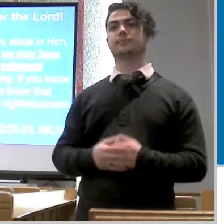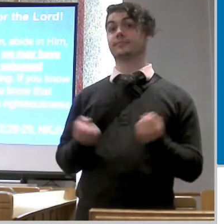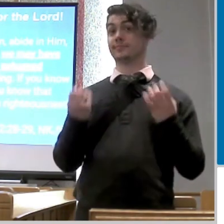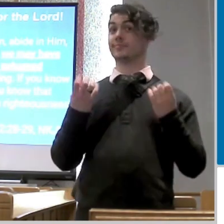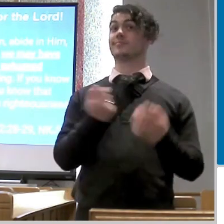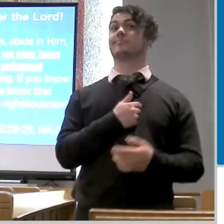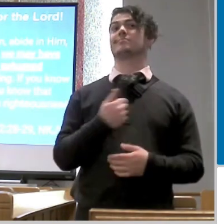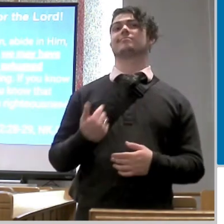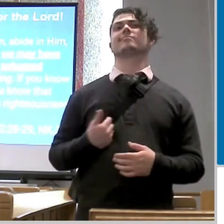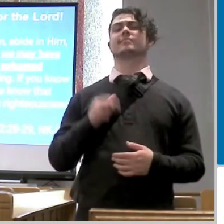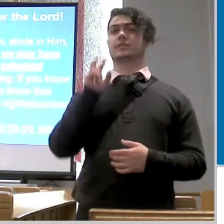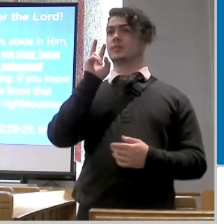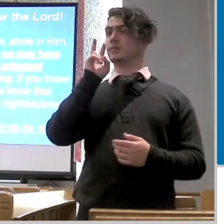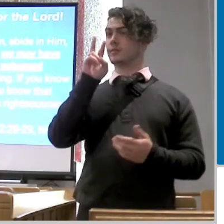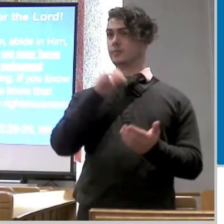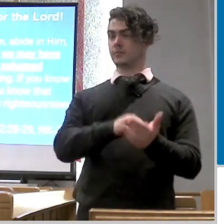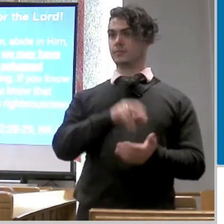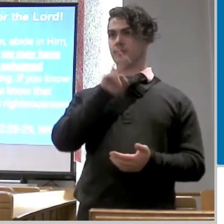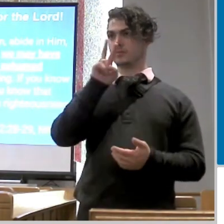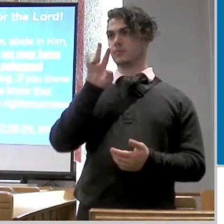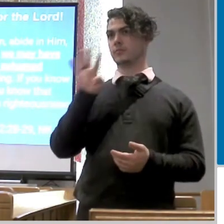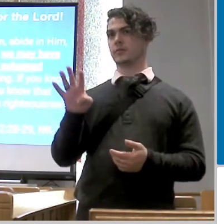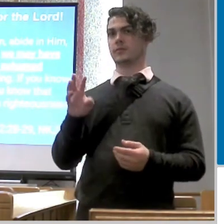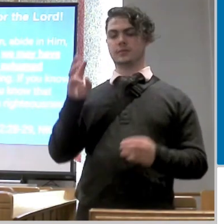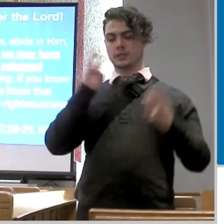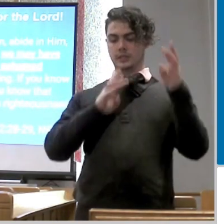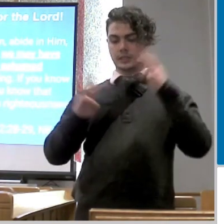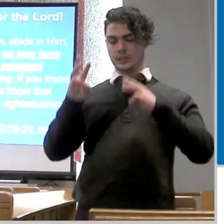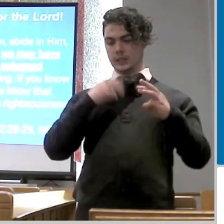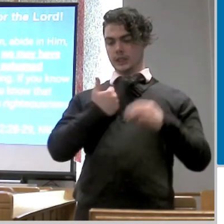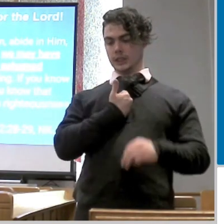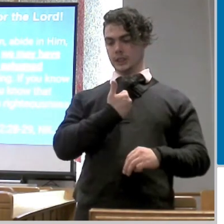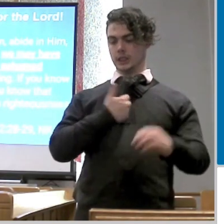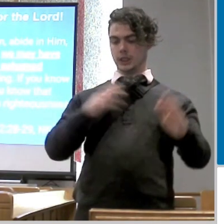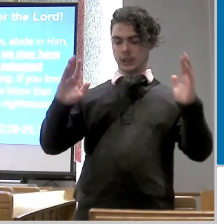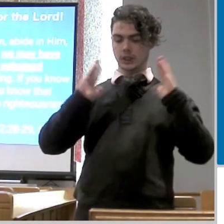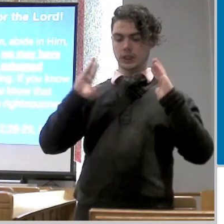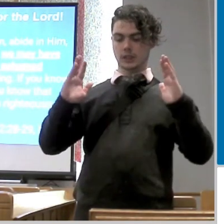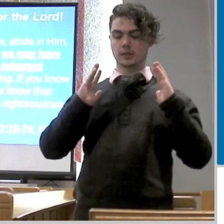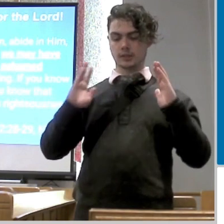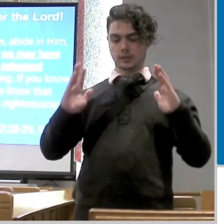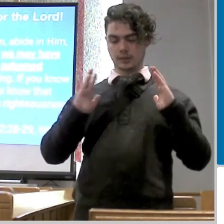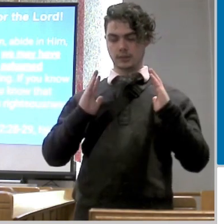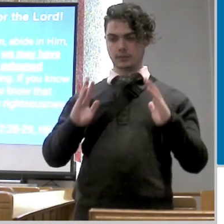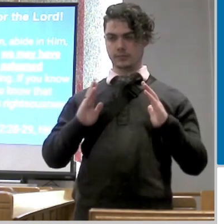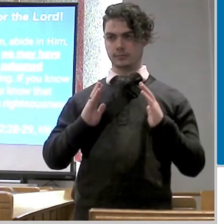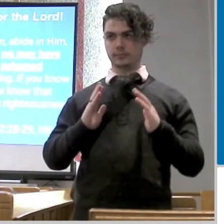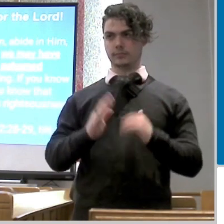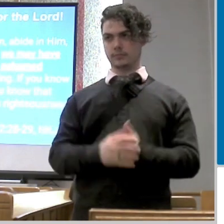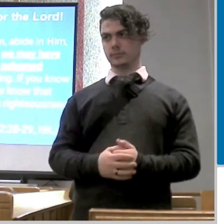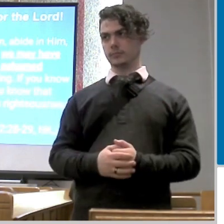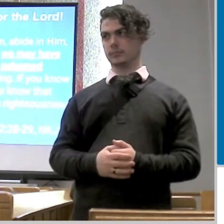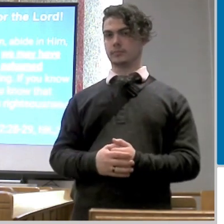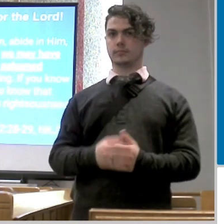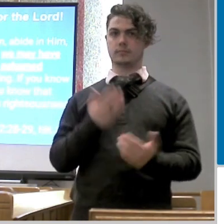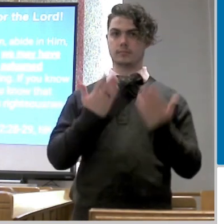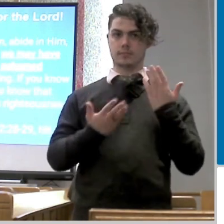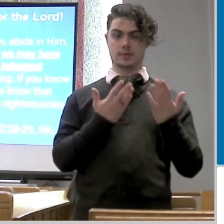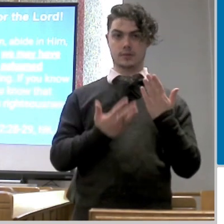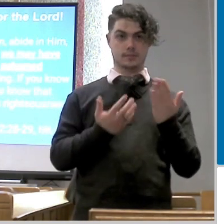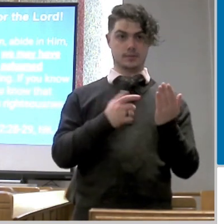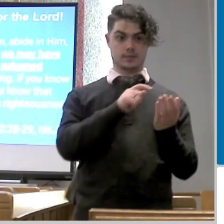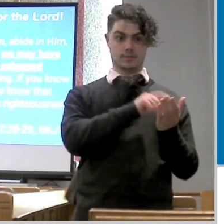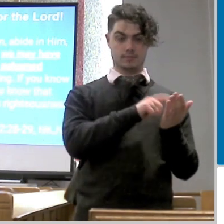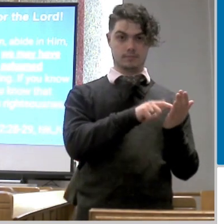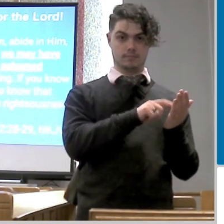2024 we are busy worried about ourselves right maybe it's the iphone i don't know